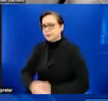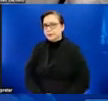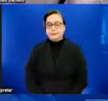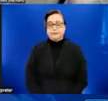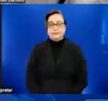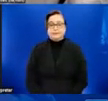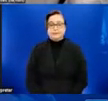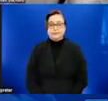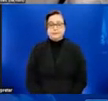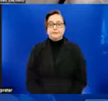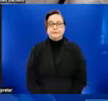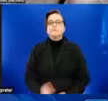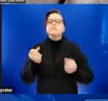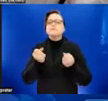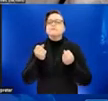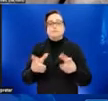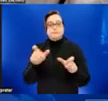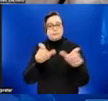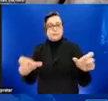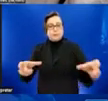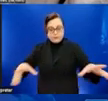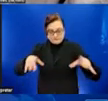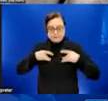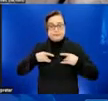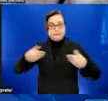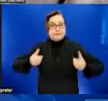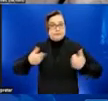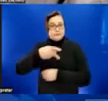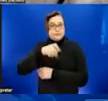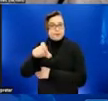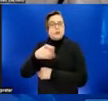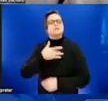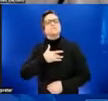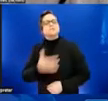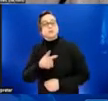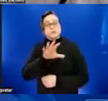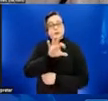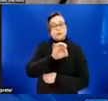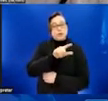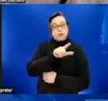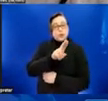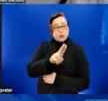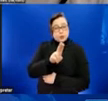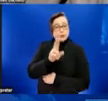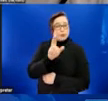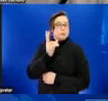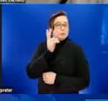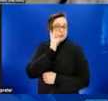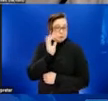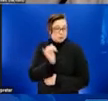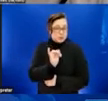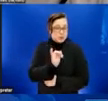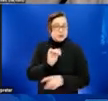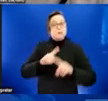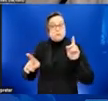Although many people with monkeypox have flu-like symptoms before the rash, during this outbreak, some people develop a rash first